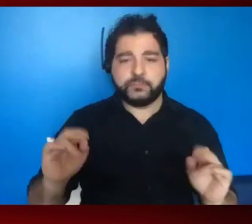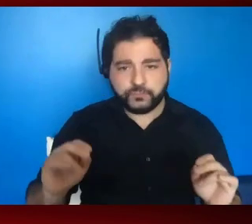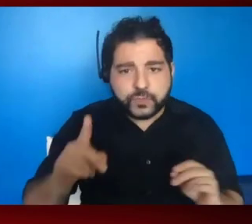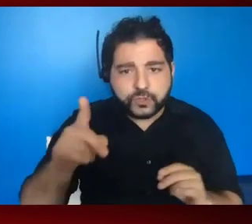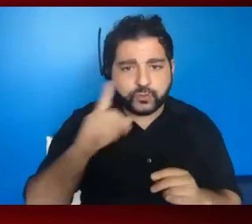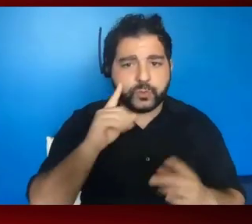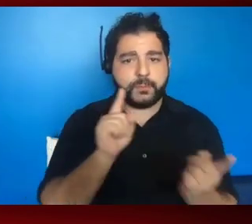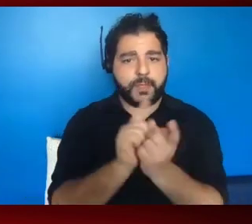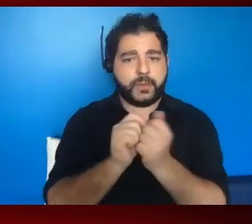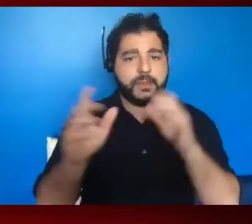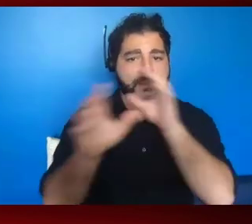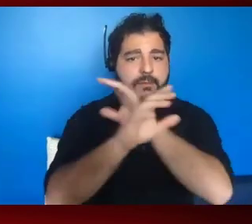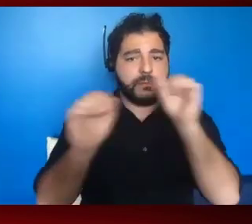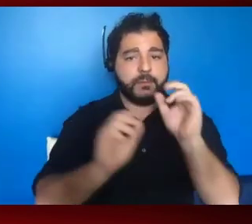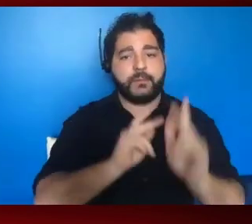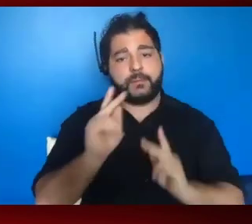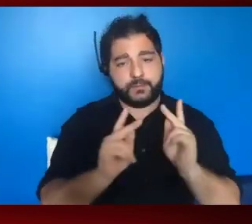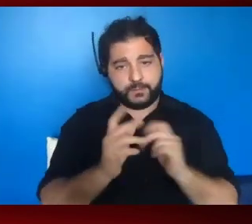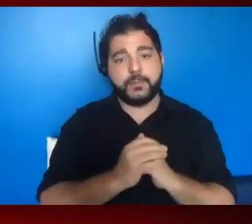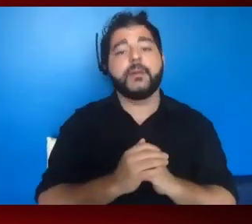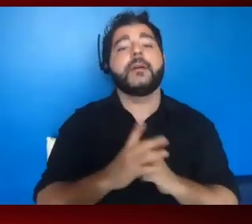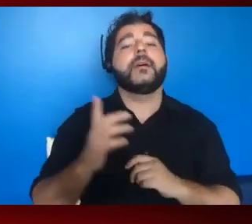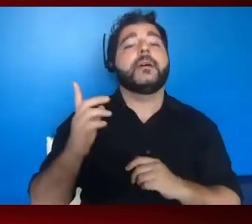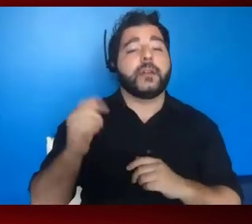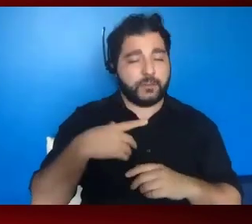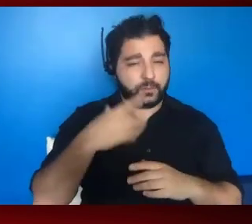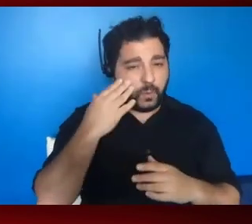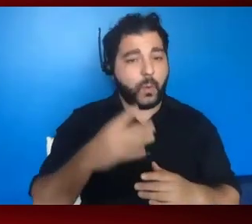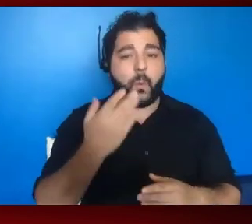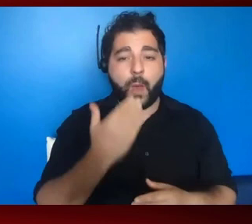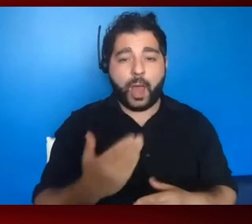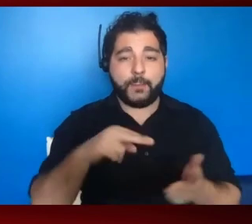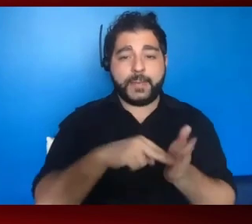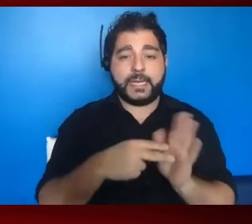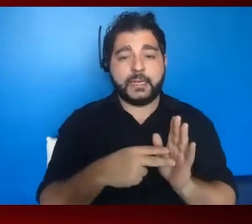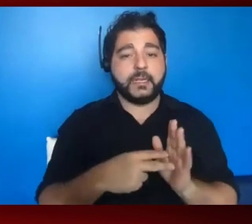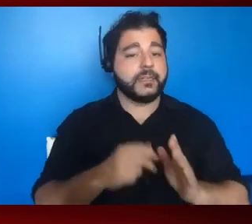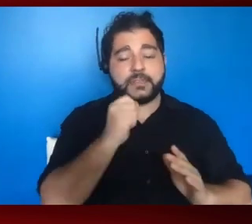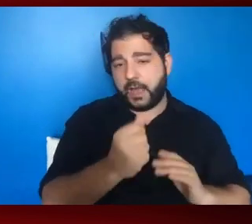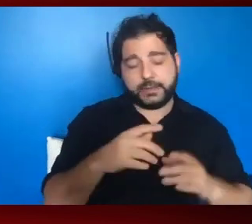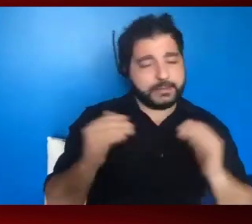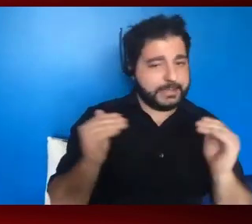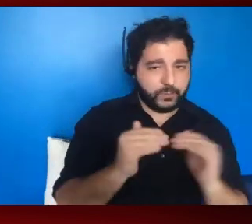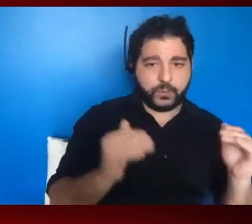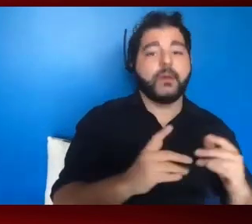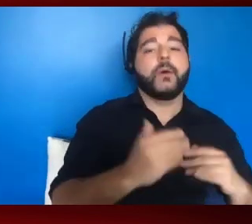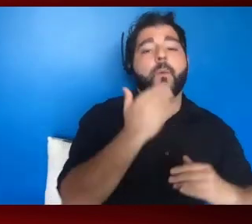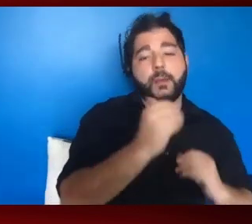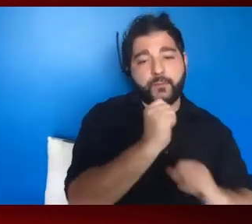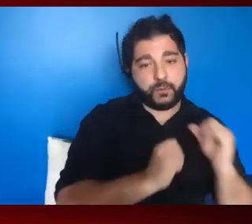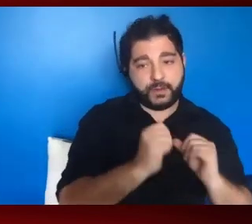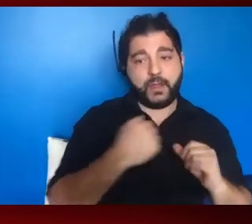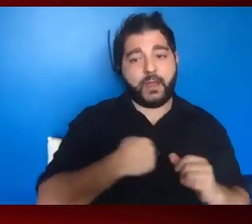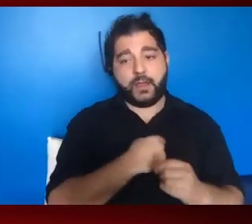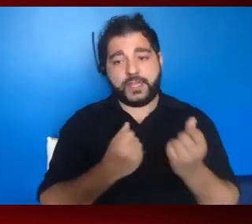with the administration officials, we have to remind them that well meaning is not the same thing as well performing. As advocates, we have to work